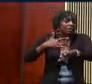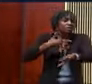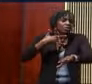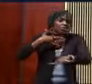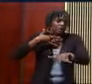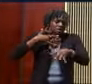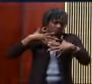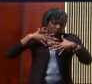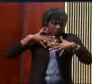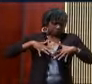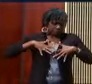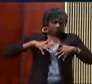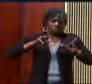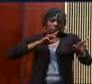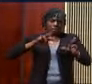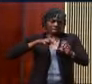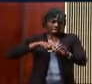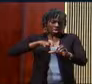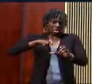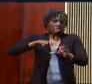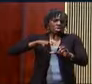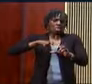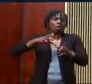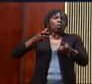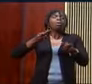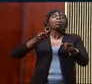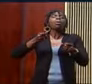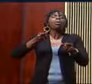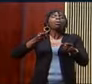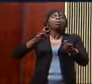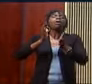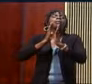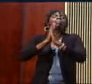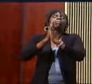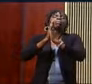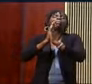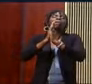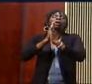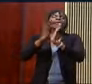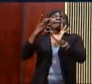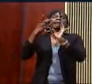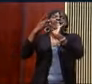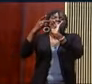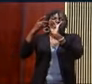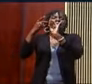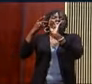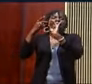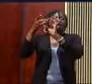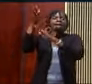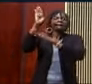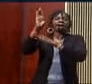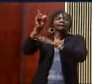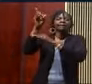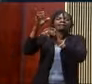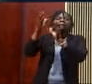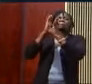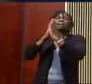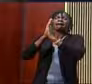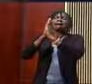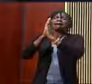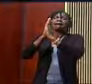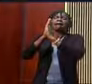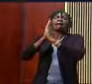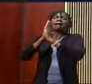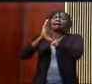in prayer, you connect with who our ancestors called the heart fixer and mind regulator. And prayer